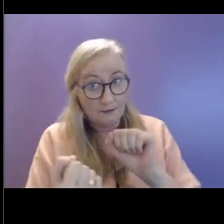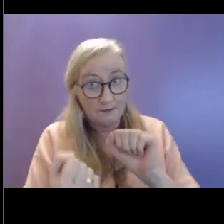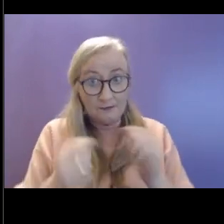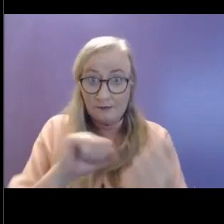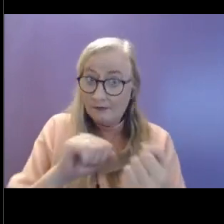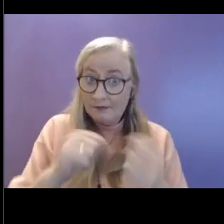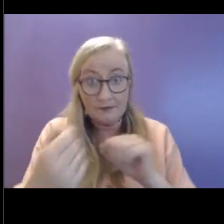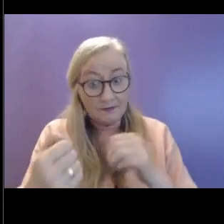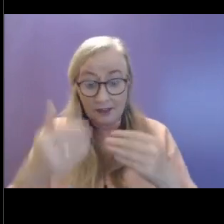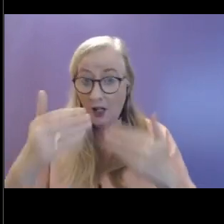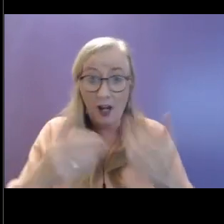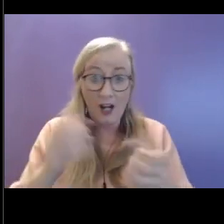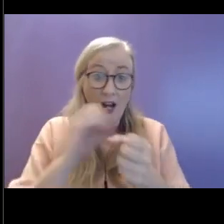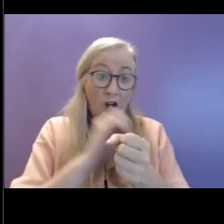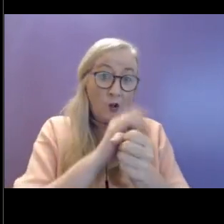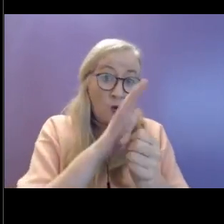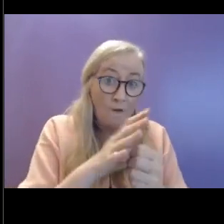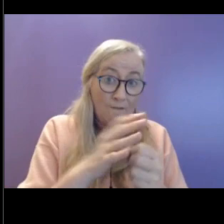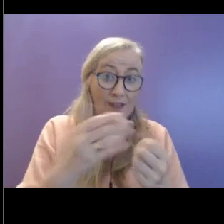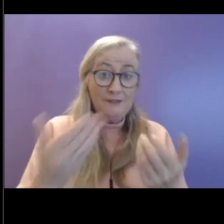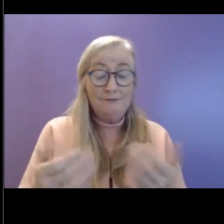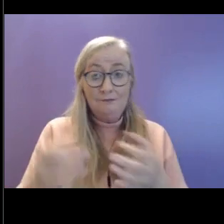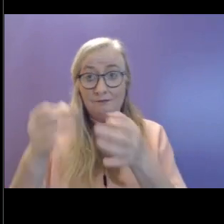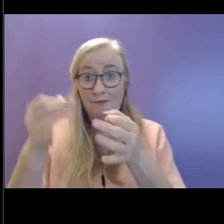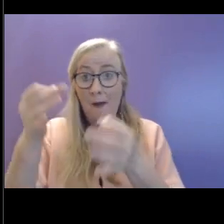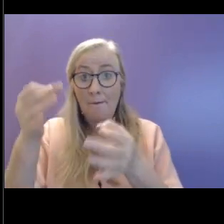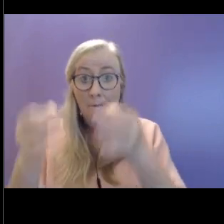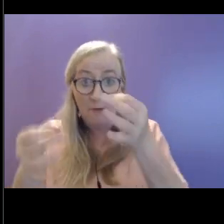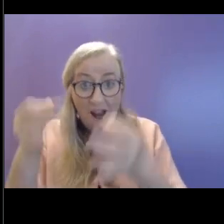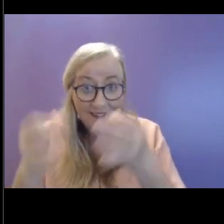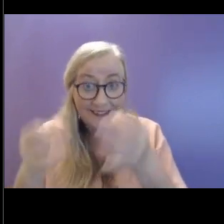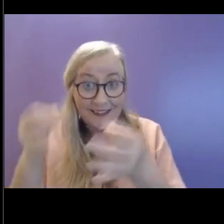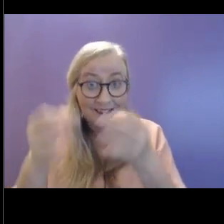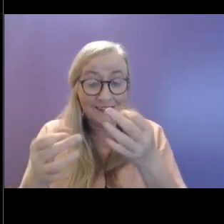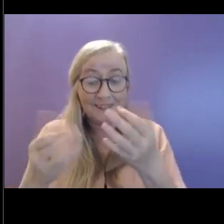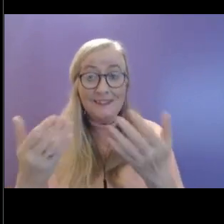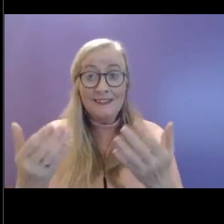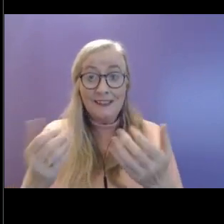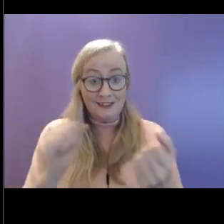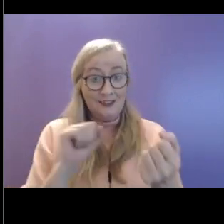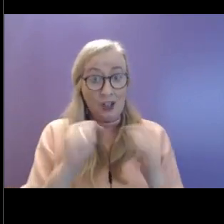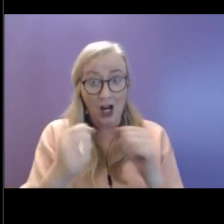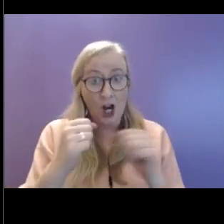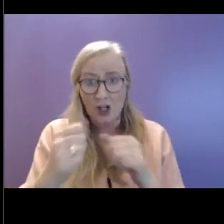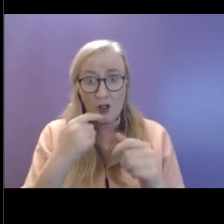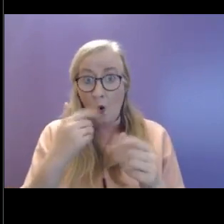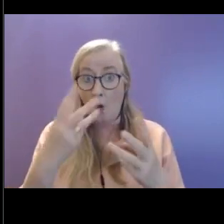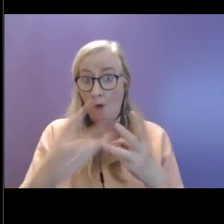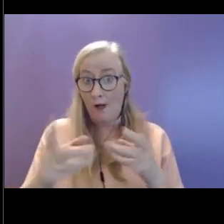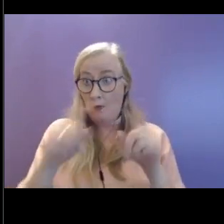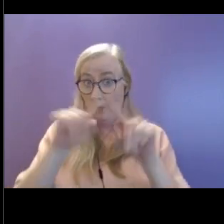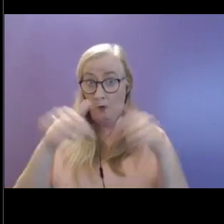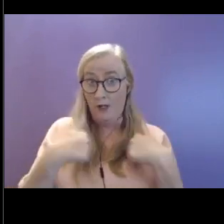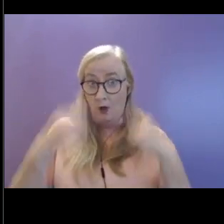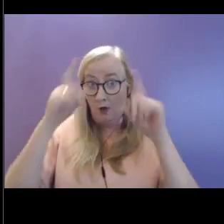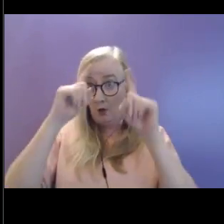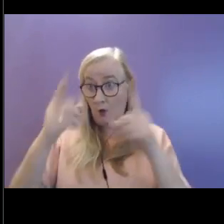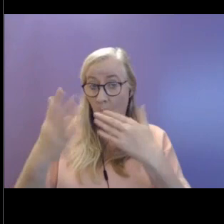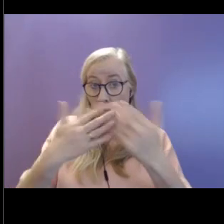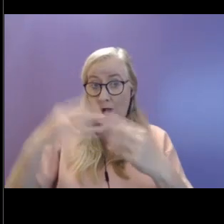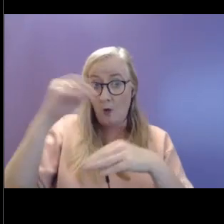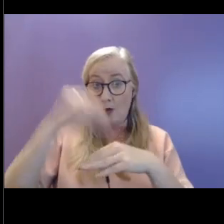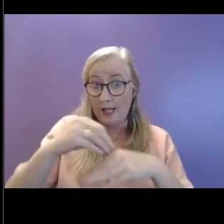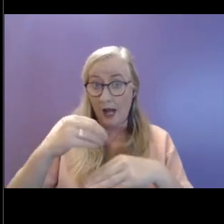related to COVID or political situations. And managing uncertainty as humans is something that we've always